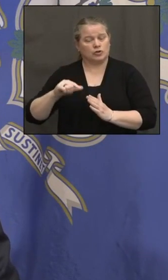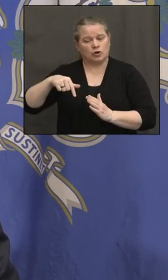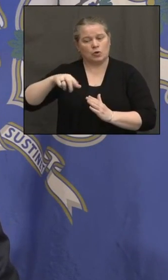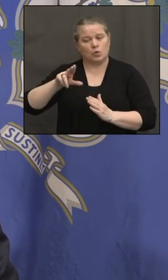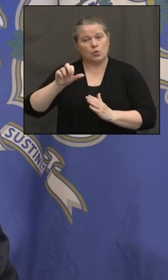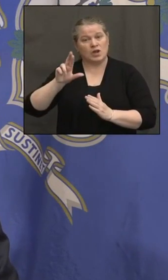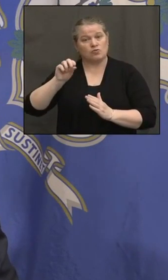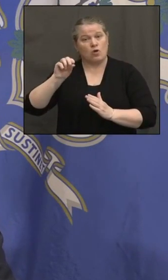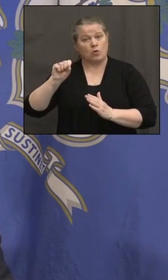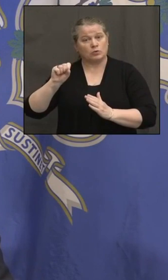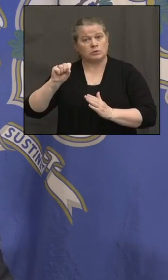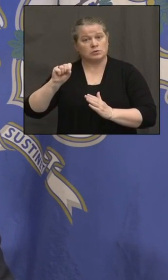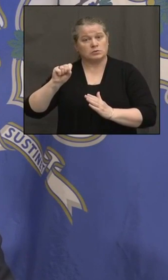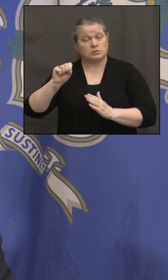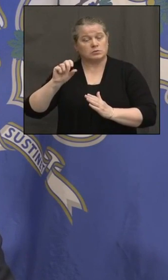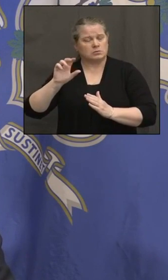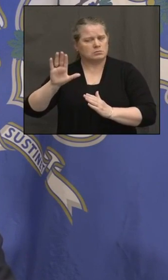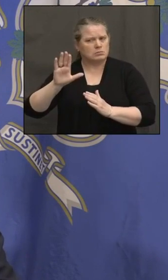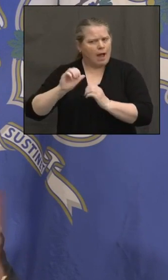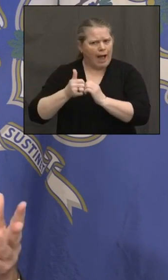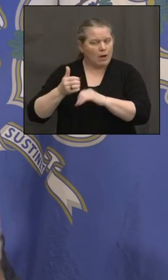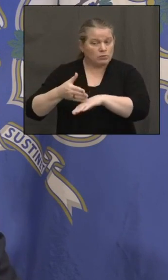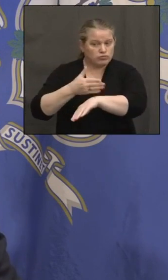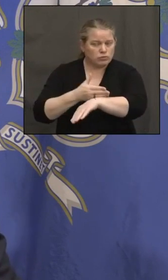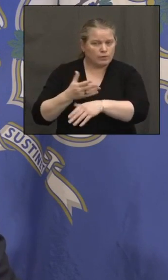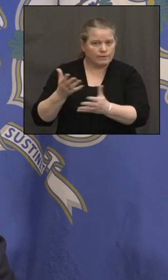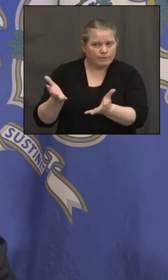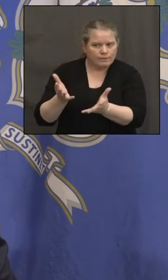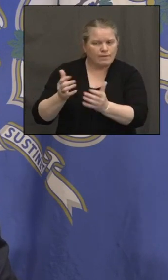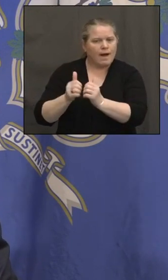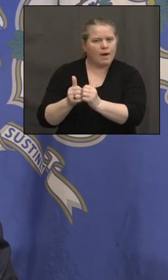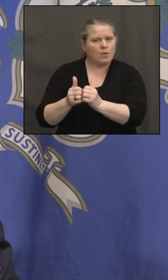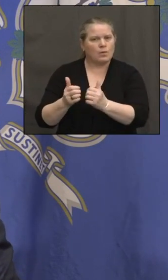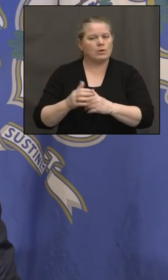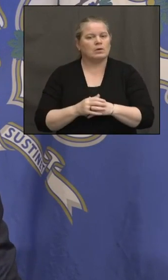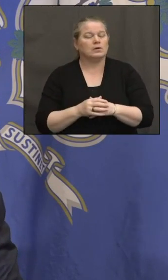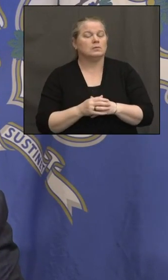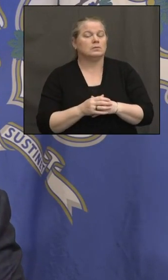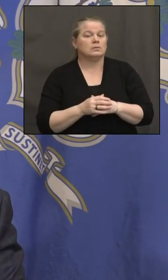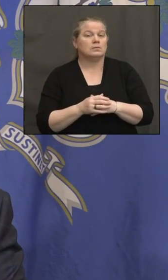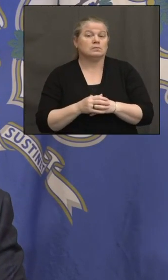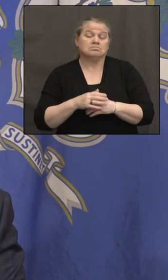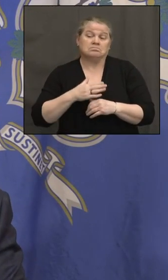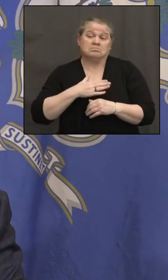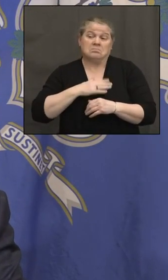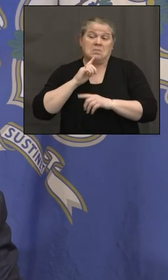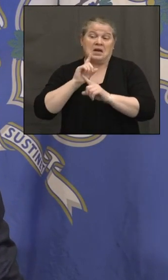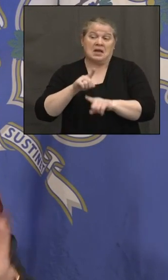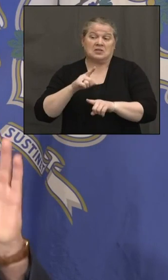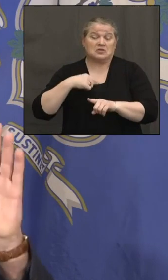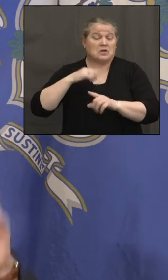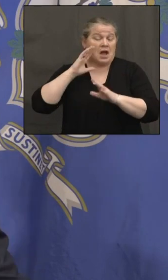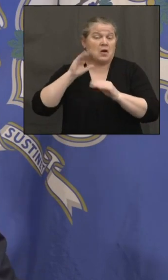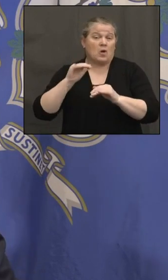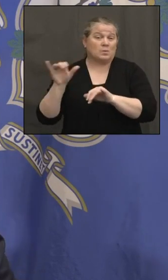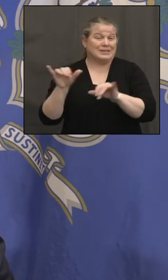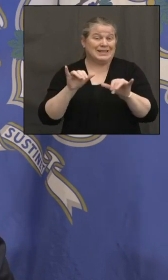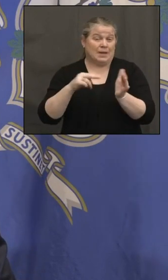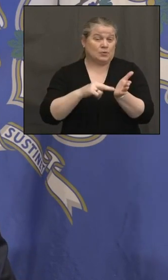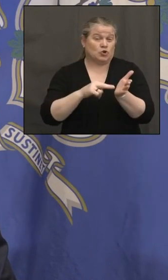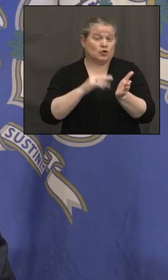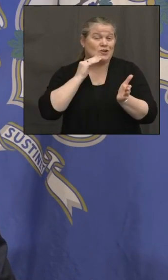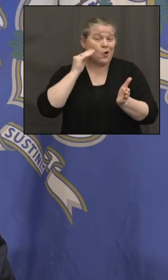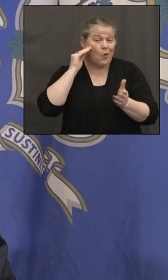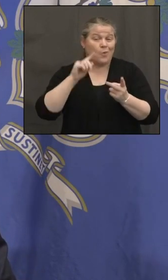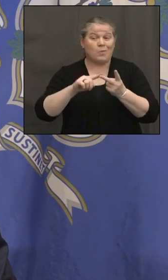My hope is a little like nurses at nursing homes and hospitals. The first pass, a lot of people said, maybe